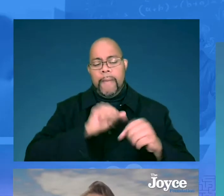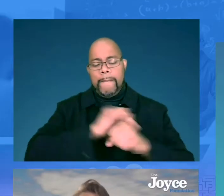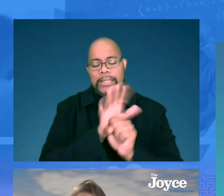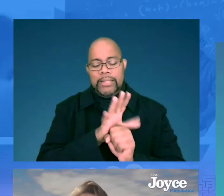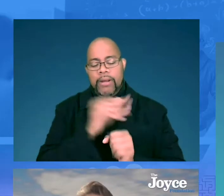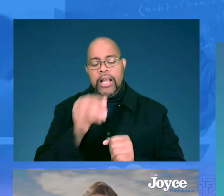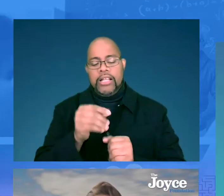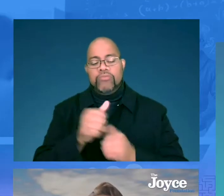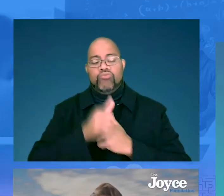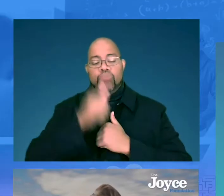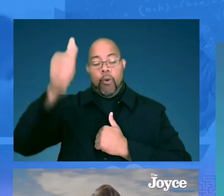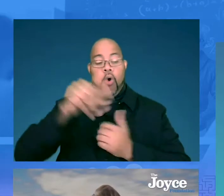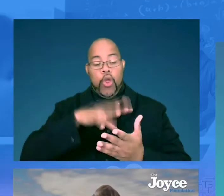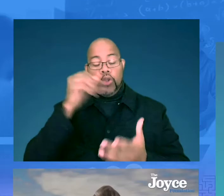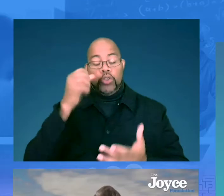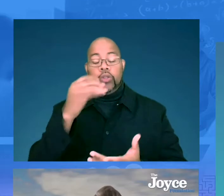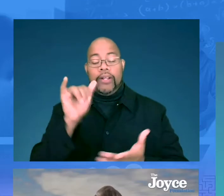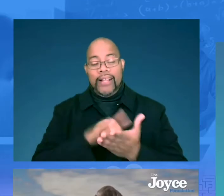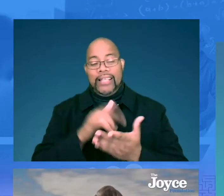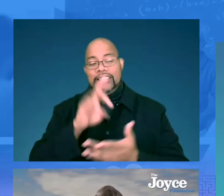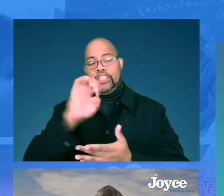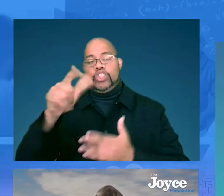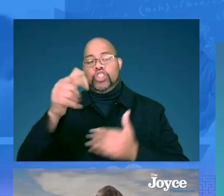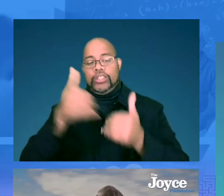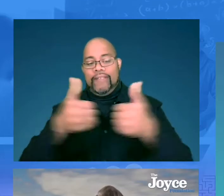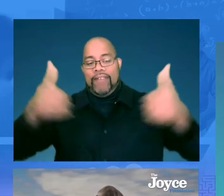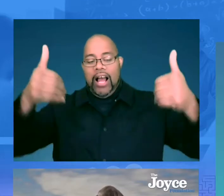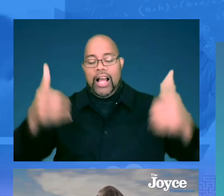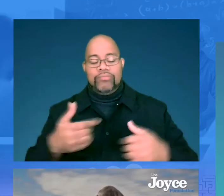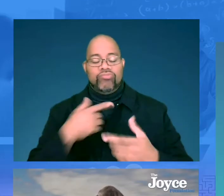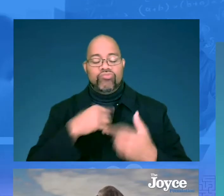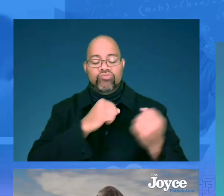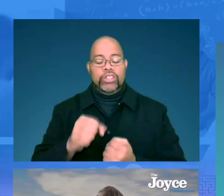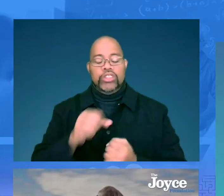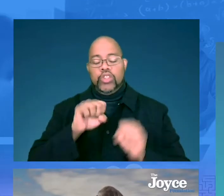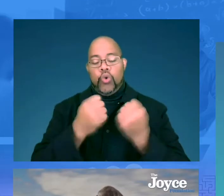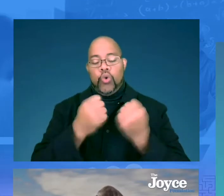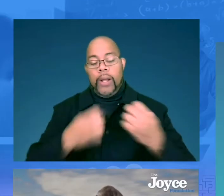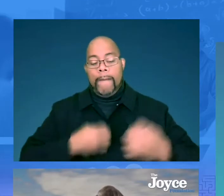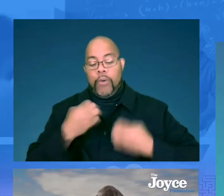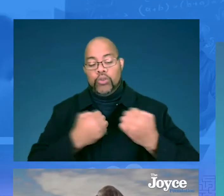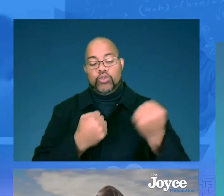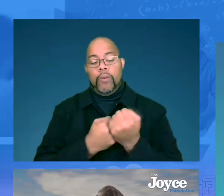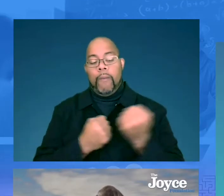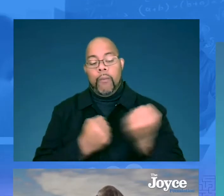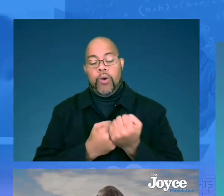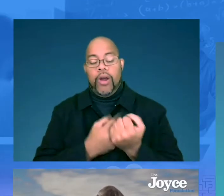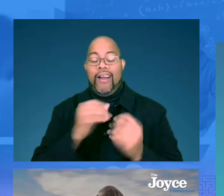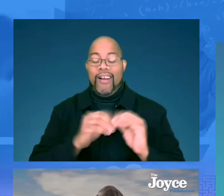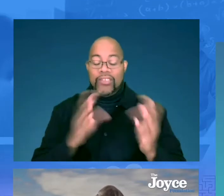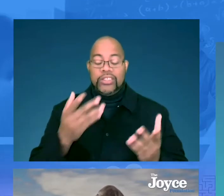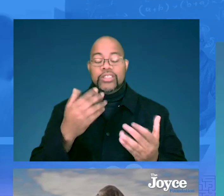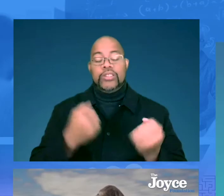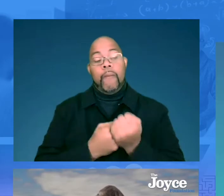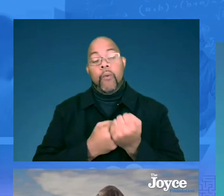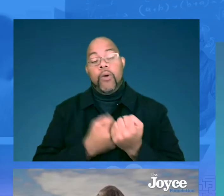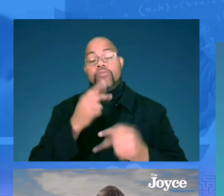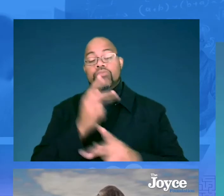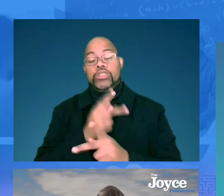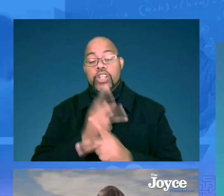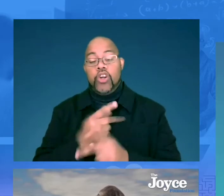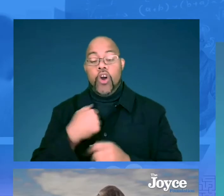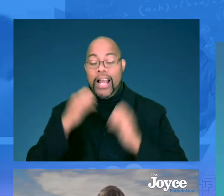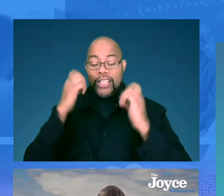resulting from the pandemic in remote learning, such as the digital divide and strengthening social-emotional supports, and of course,